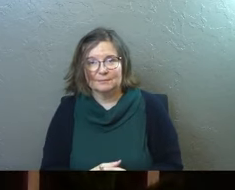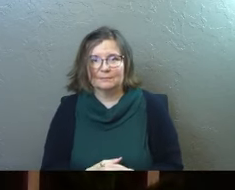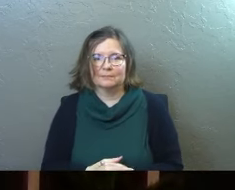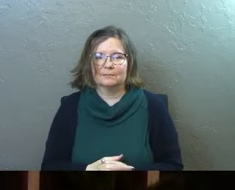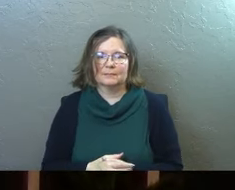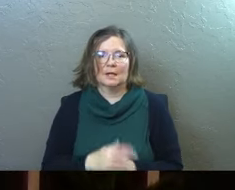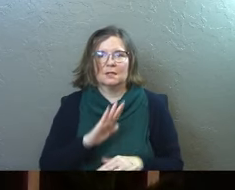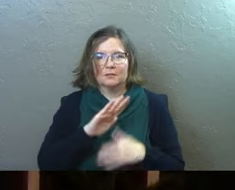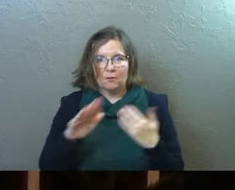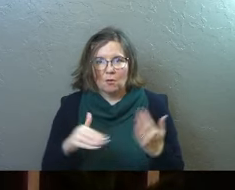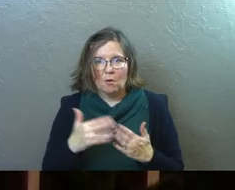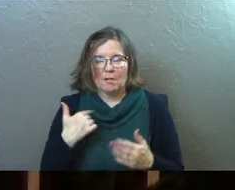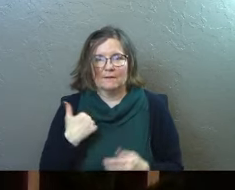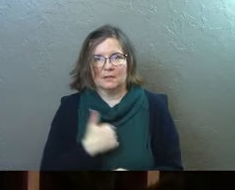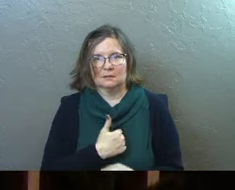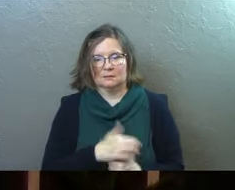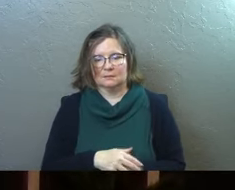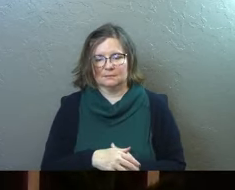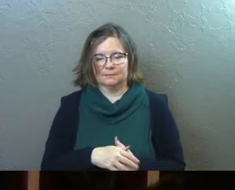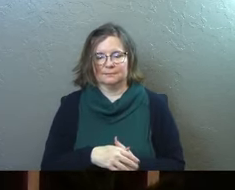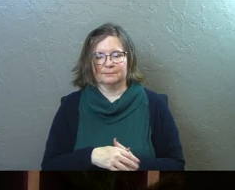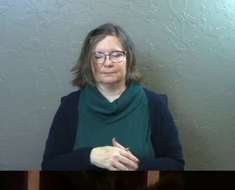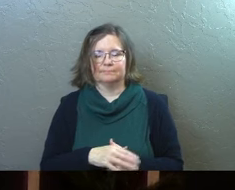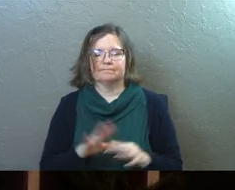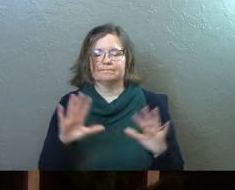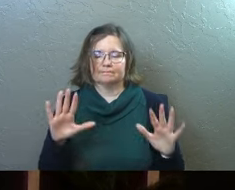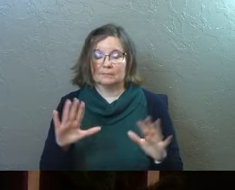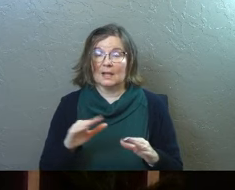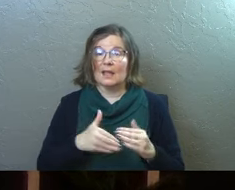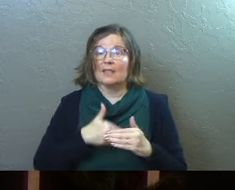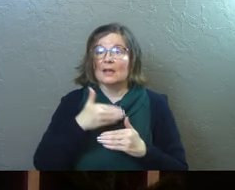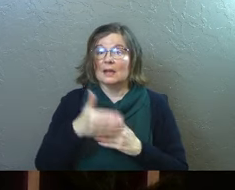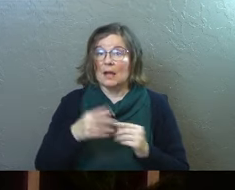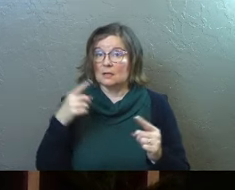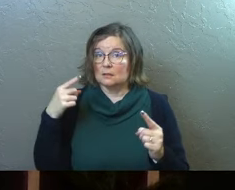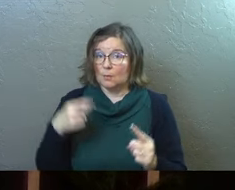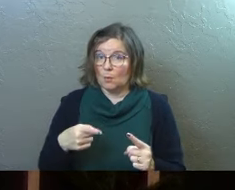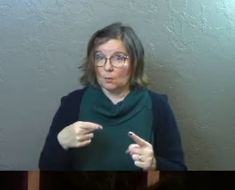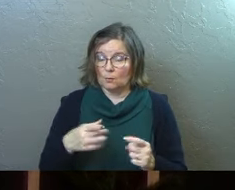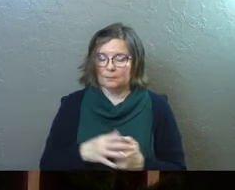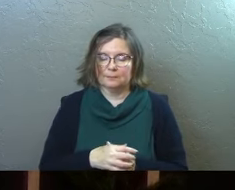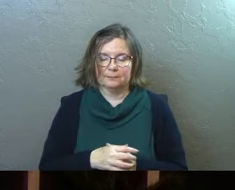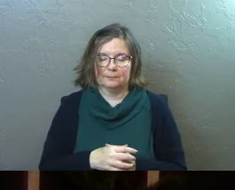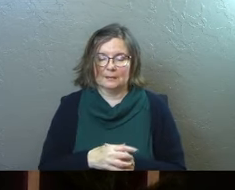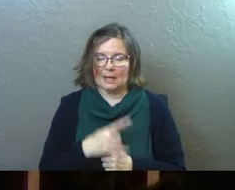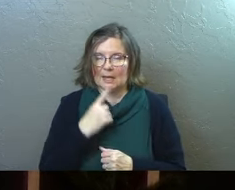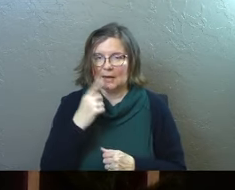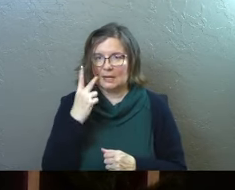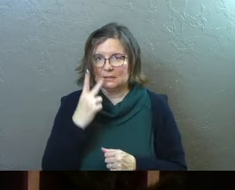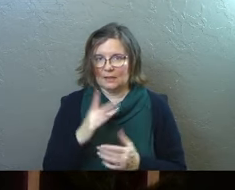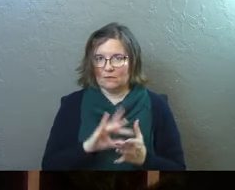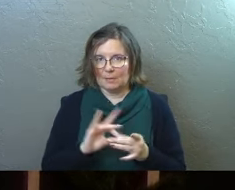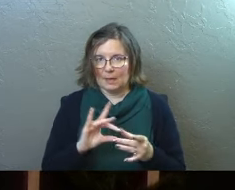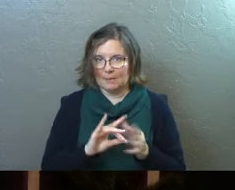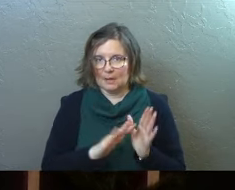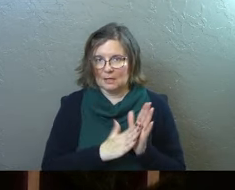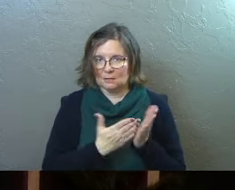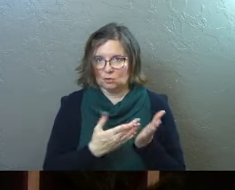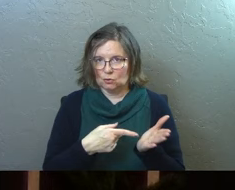It's, it's for all of us. Um, the next point that I pull out of that passage,